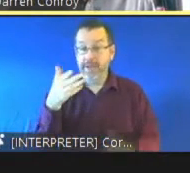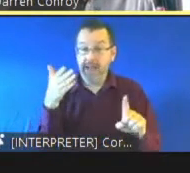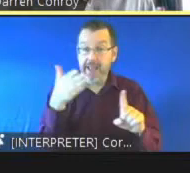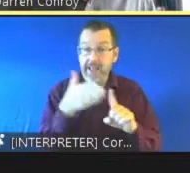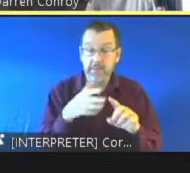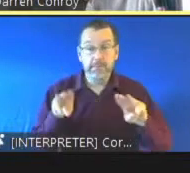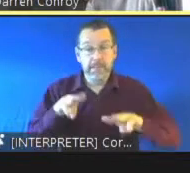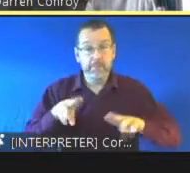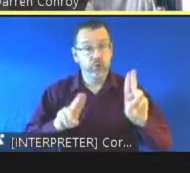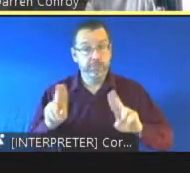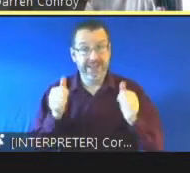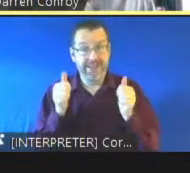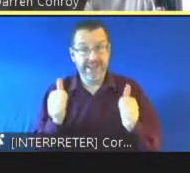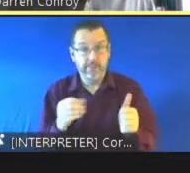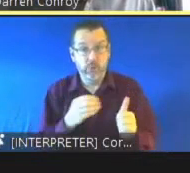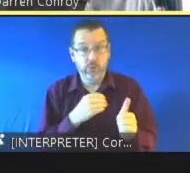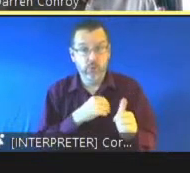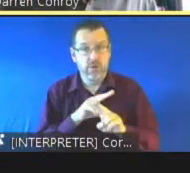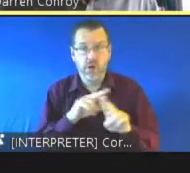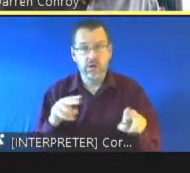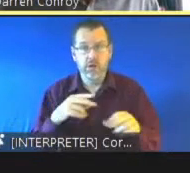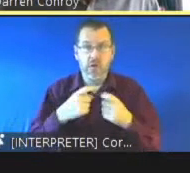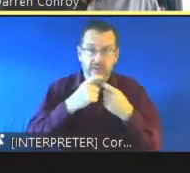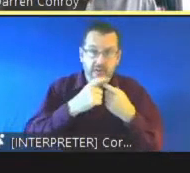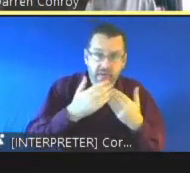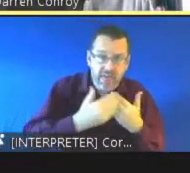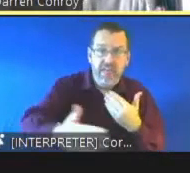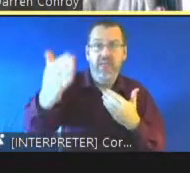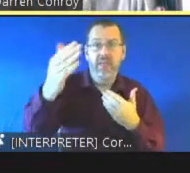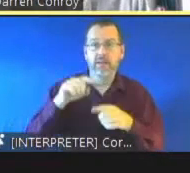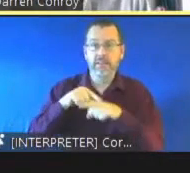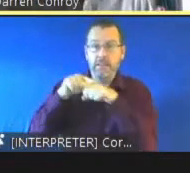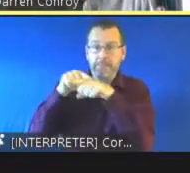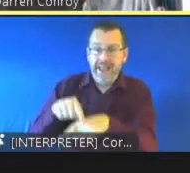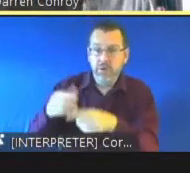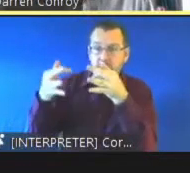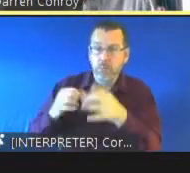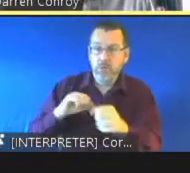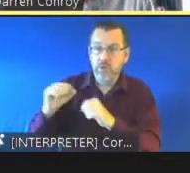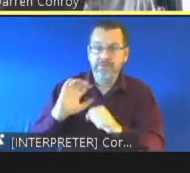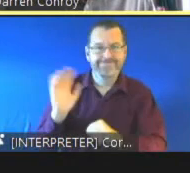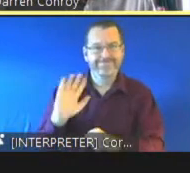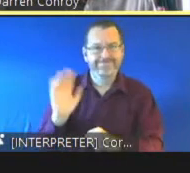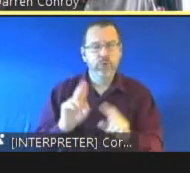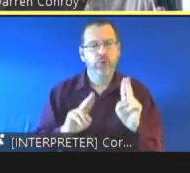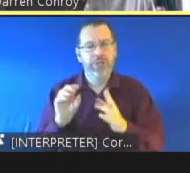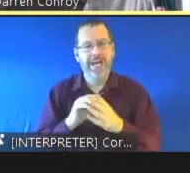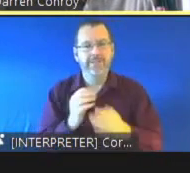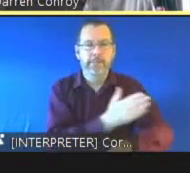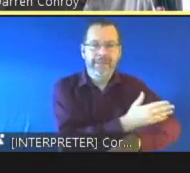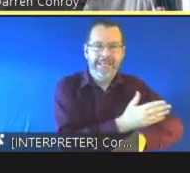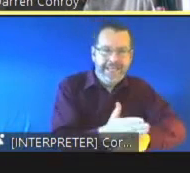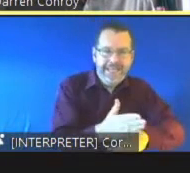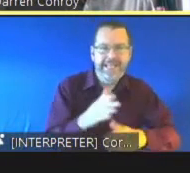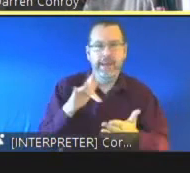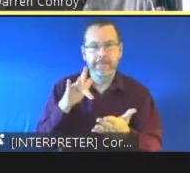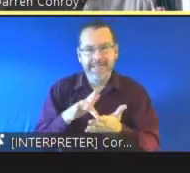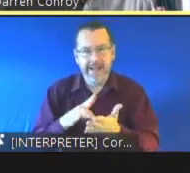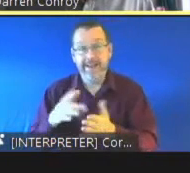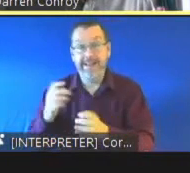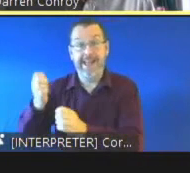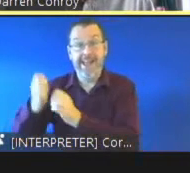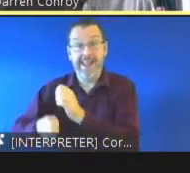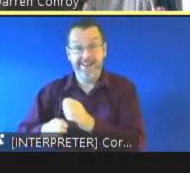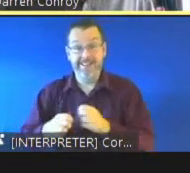indefinitely so there is a sense that in engaging with the program there is a beginning a middle and and an end that can be